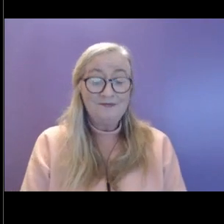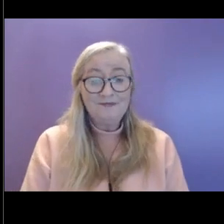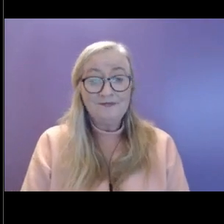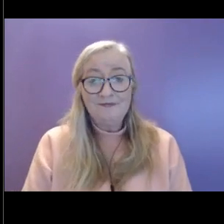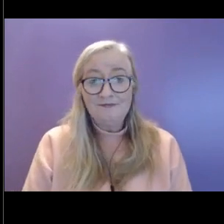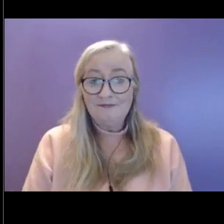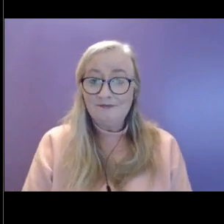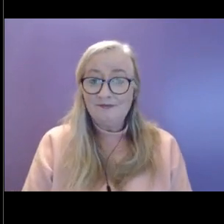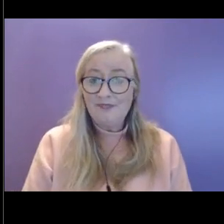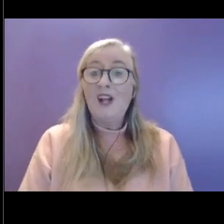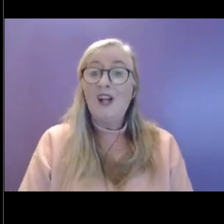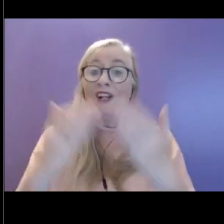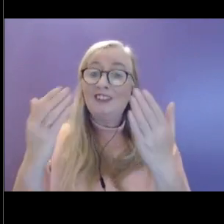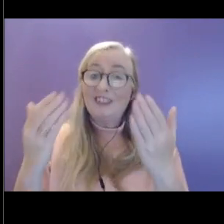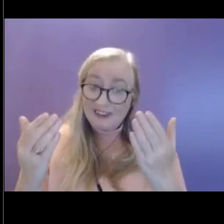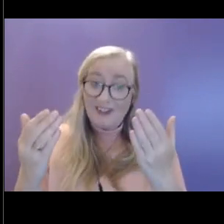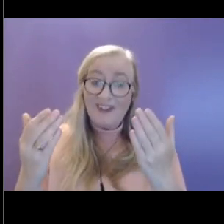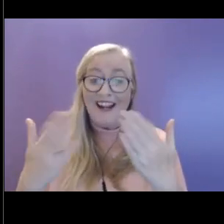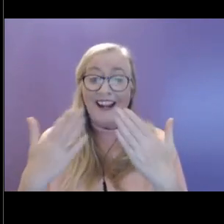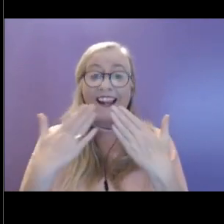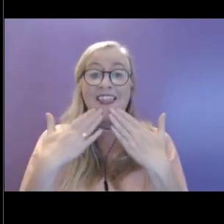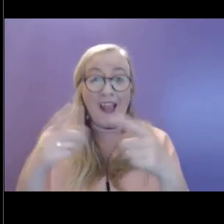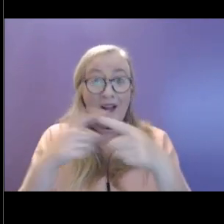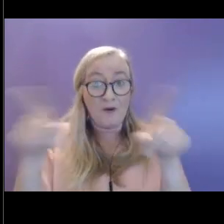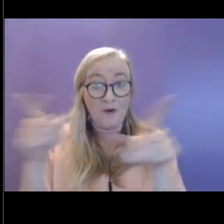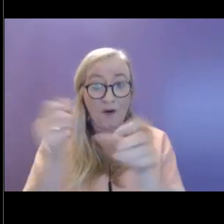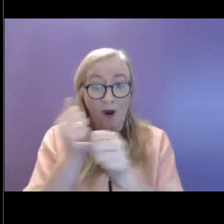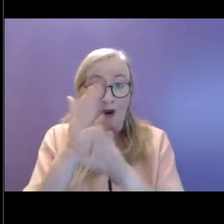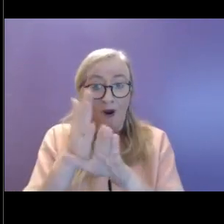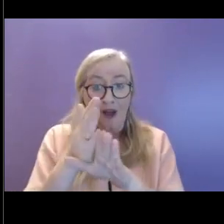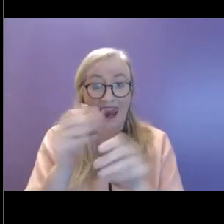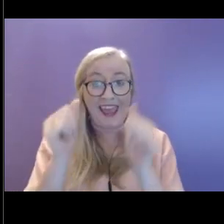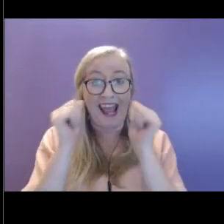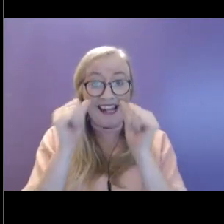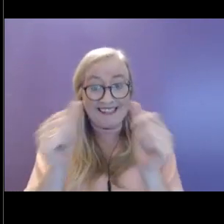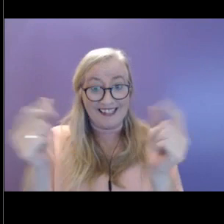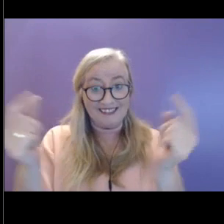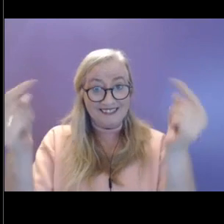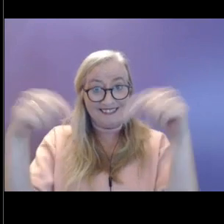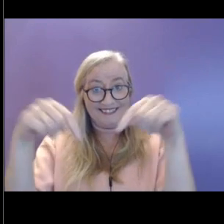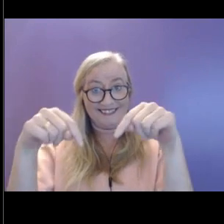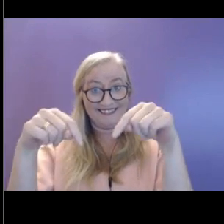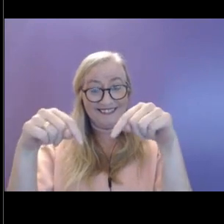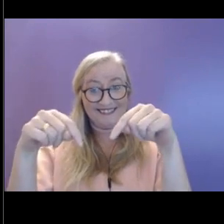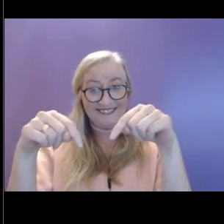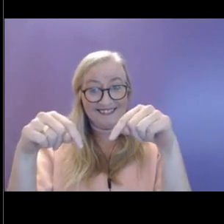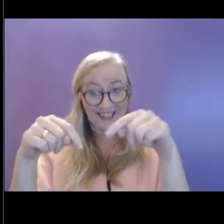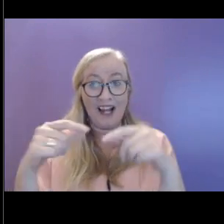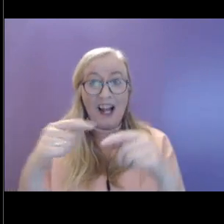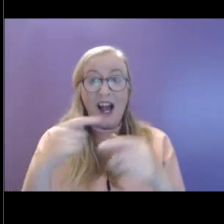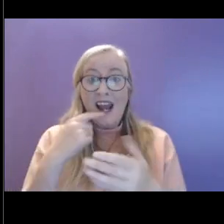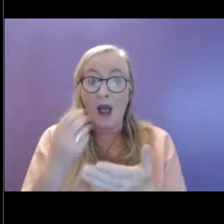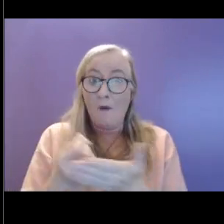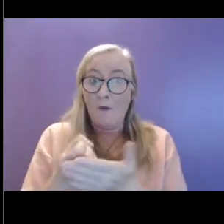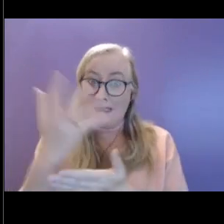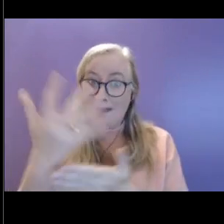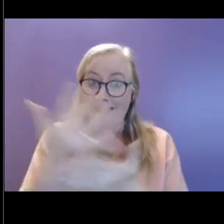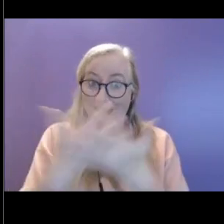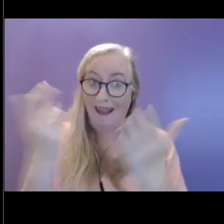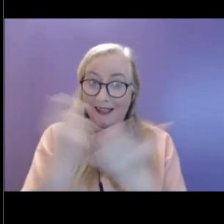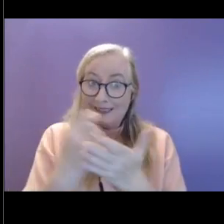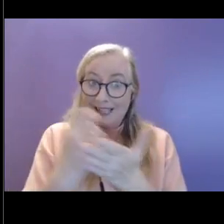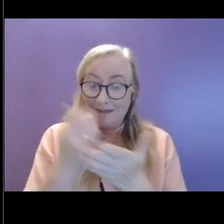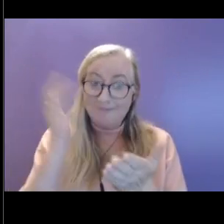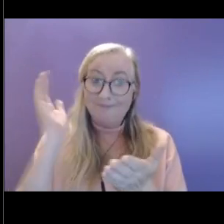I just wanted to thank you all for attending. We've definitely spent a lot of time talking and